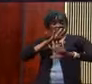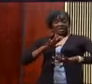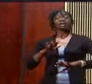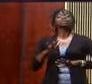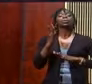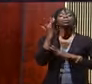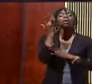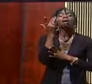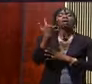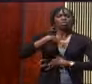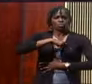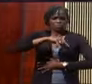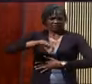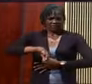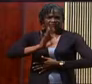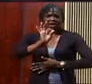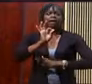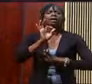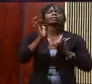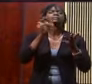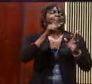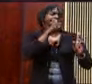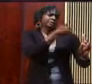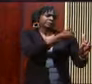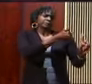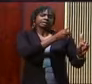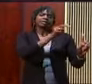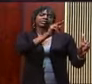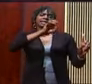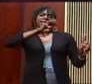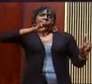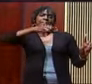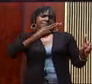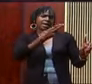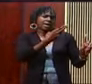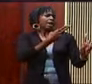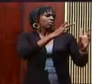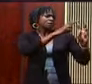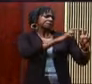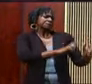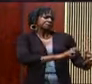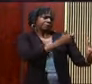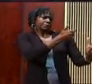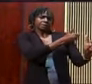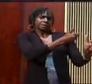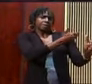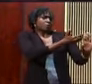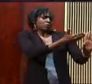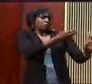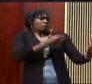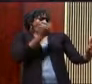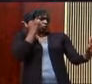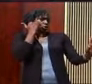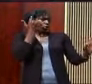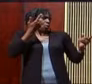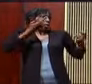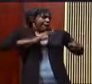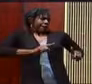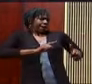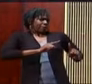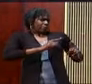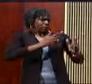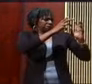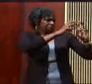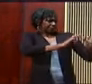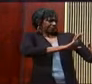we discover who Nehemiah is before we discover what Nehemiah does. I'm a park right